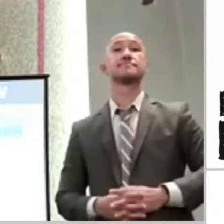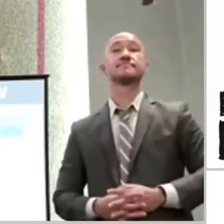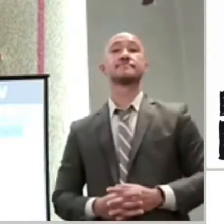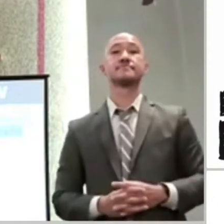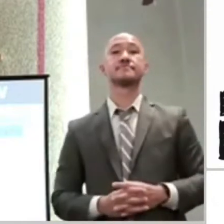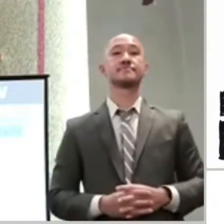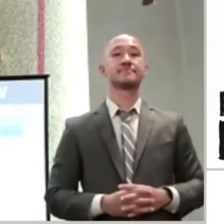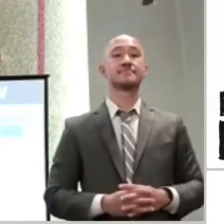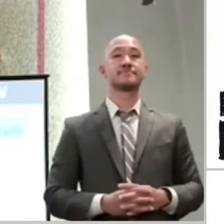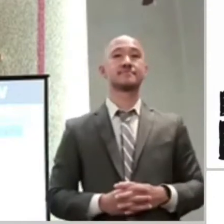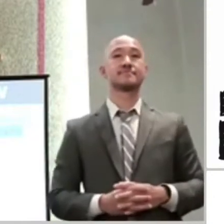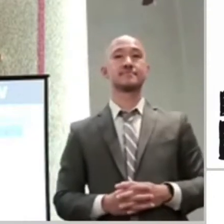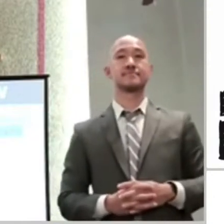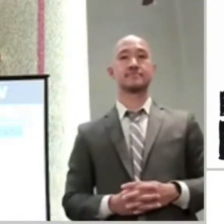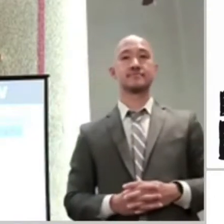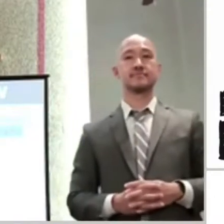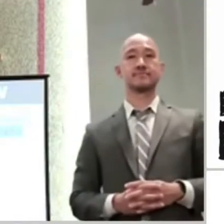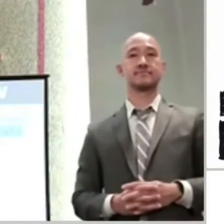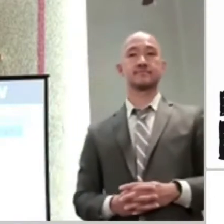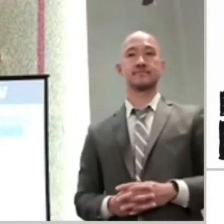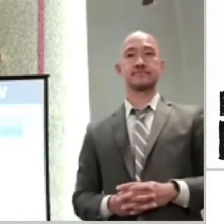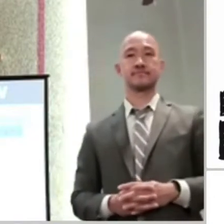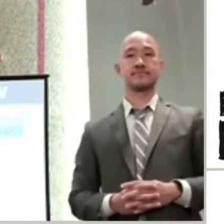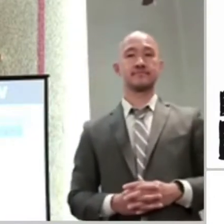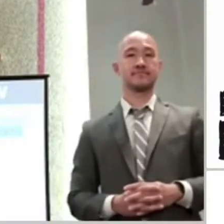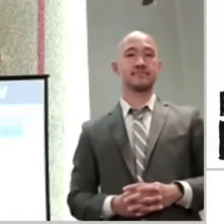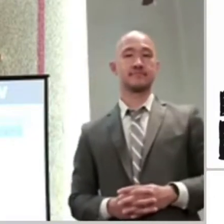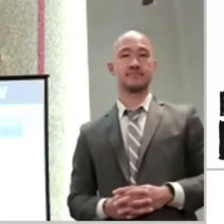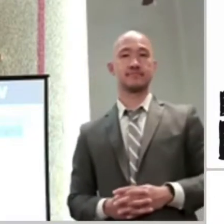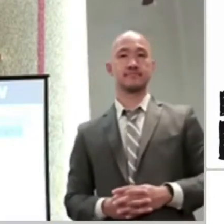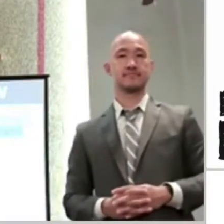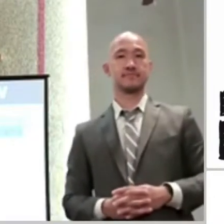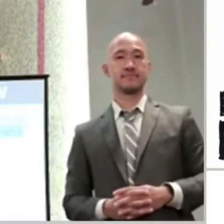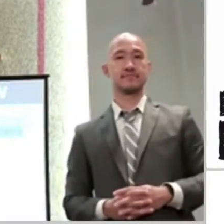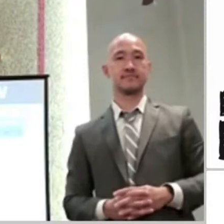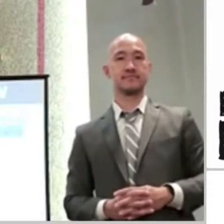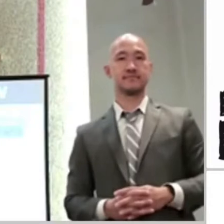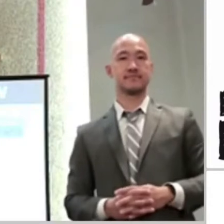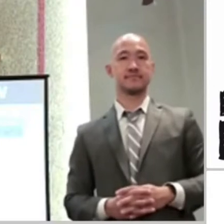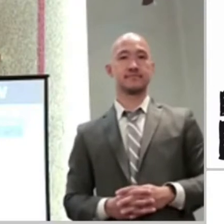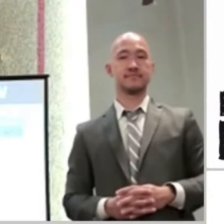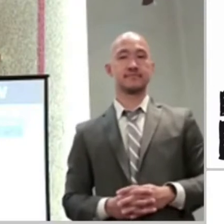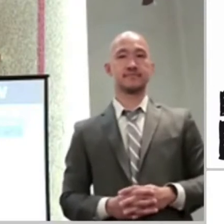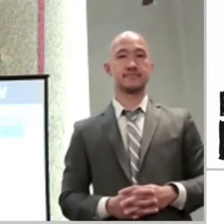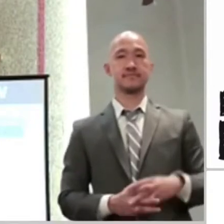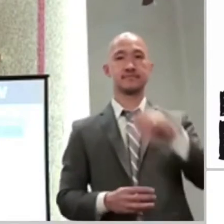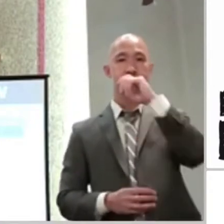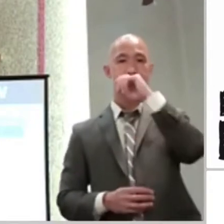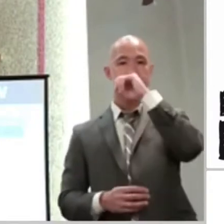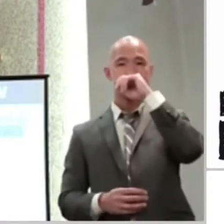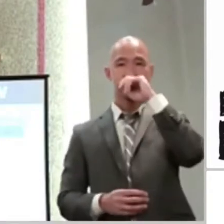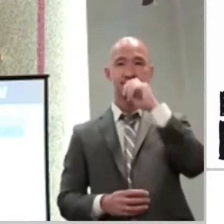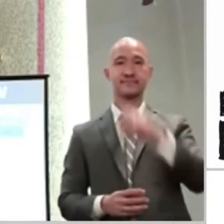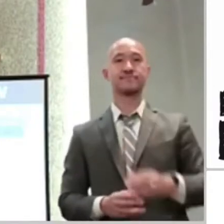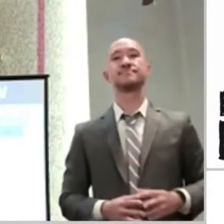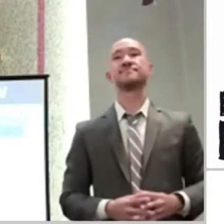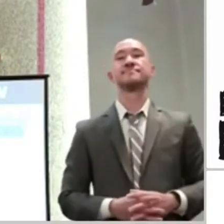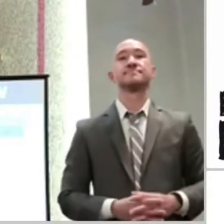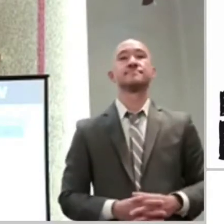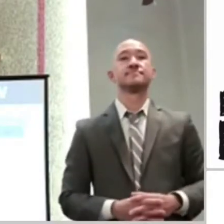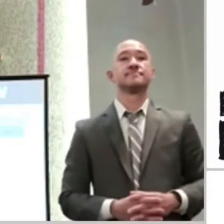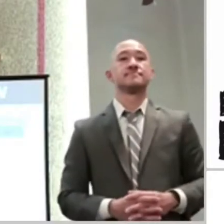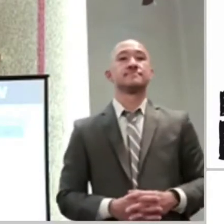he is literally, or he literally, walked in our shoes. That's the whole reason